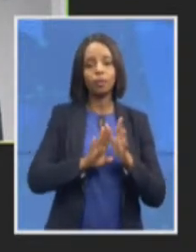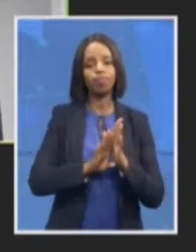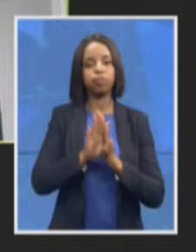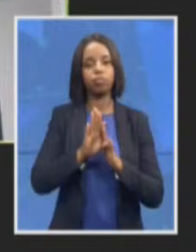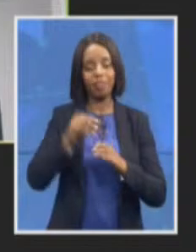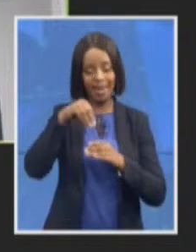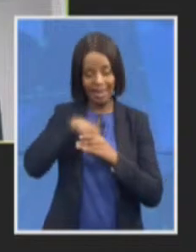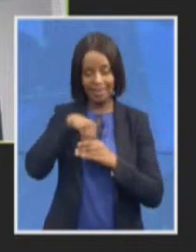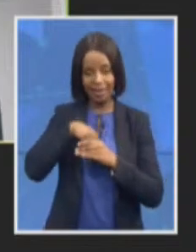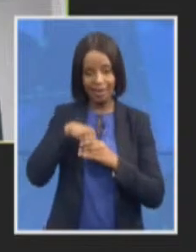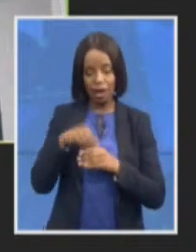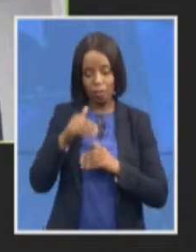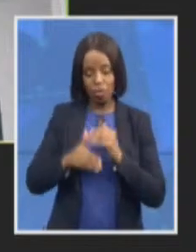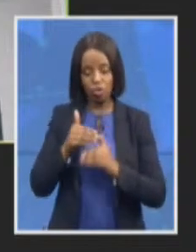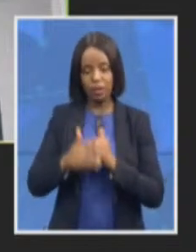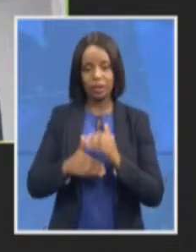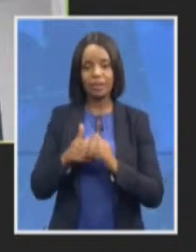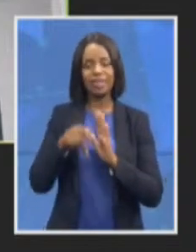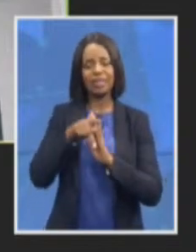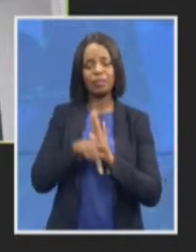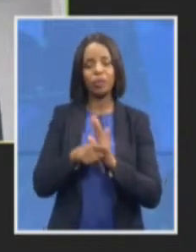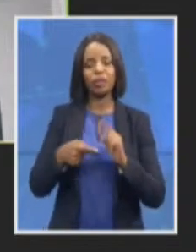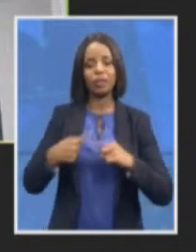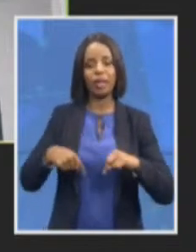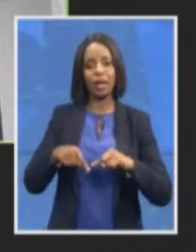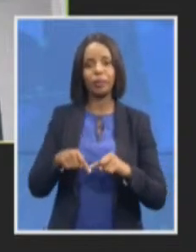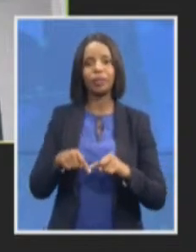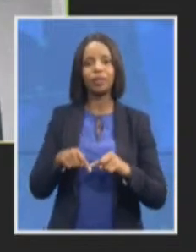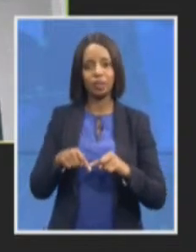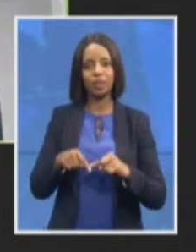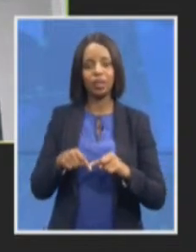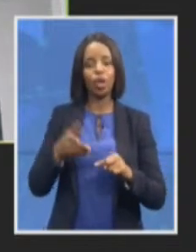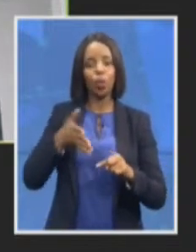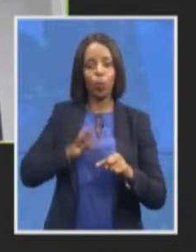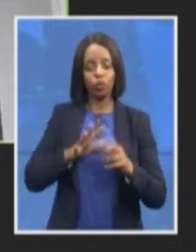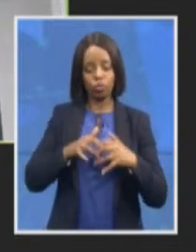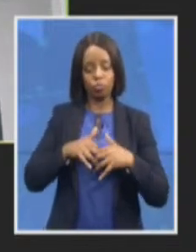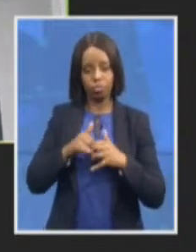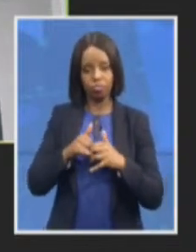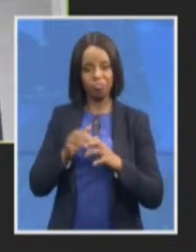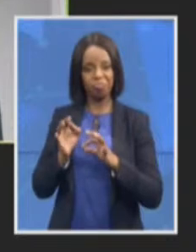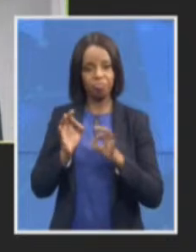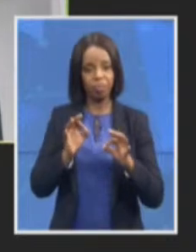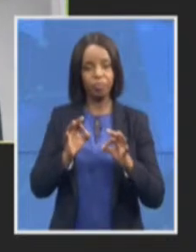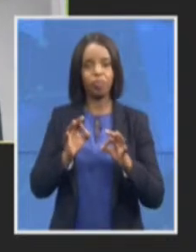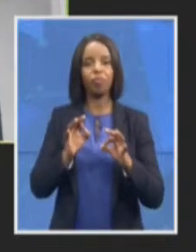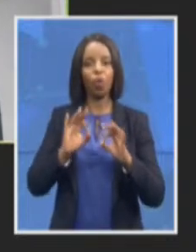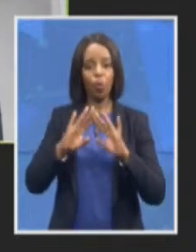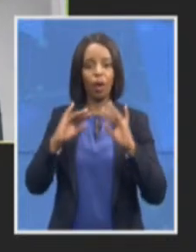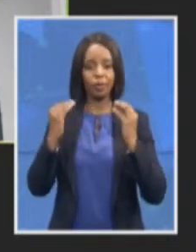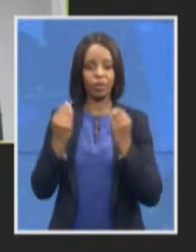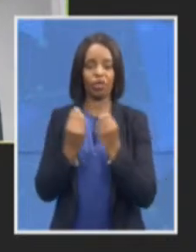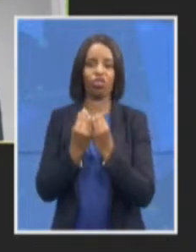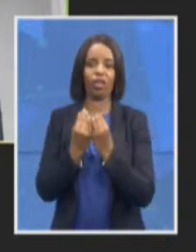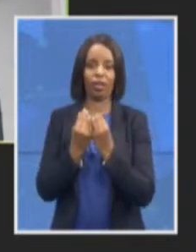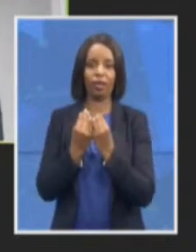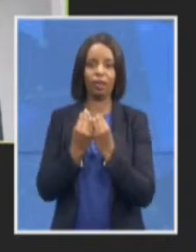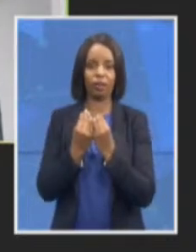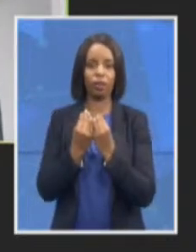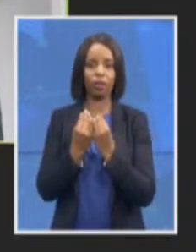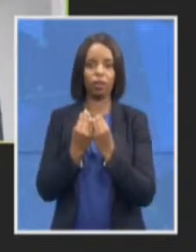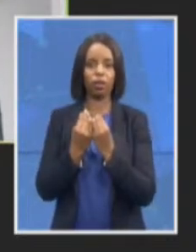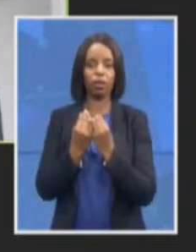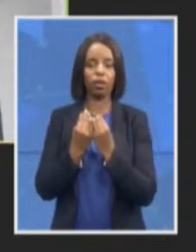getting to develop a fit for purpose organization that is able to meet the demands of the